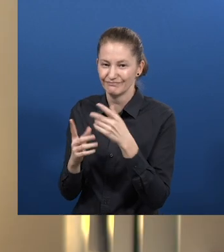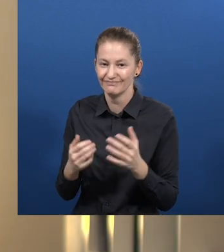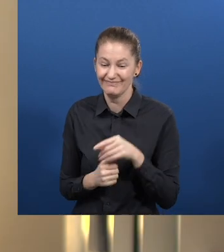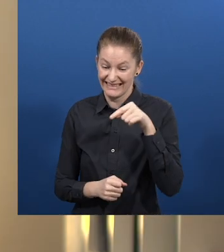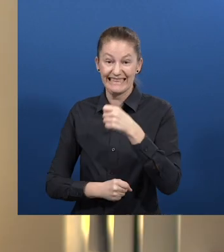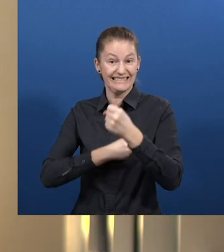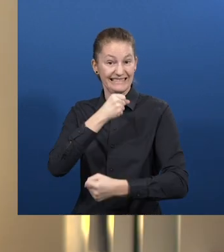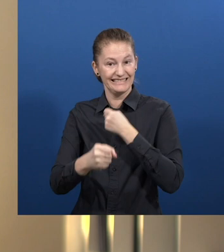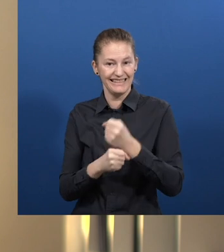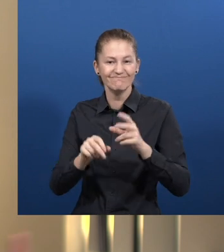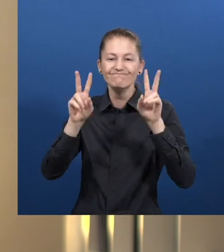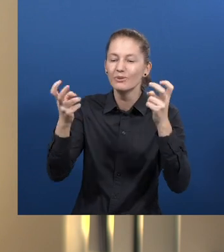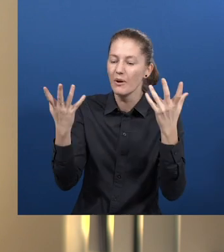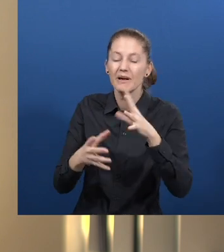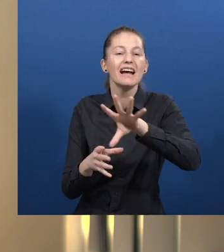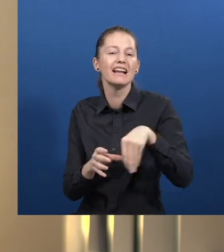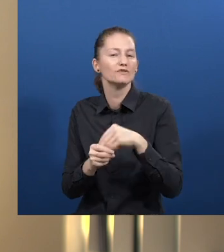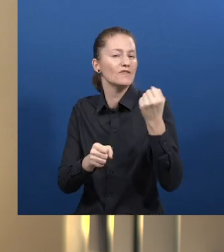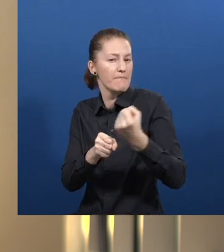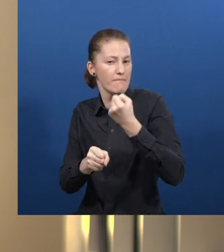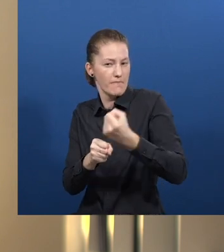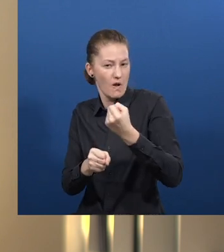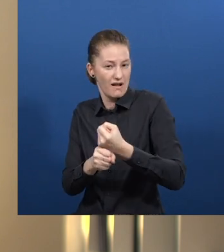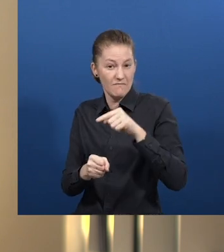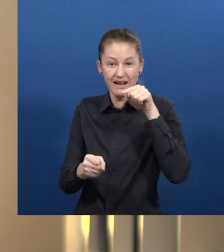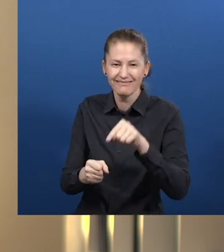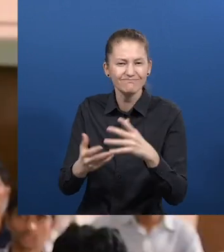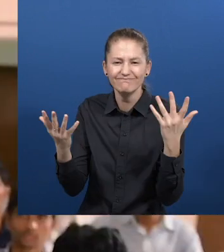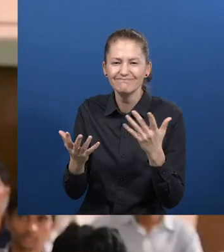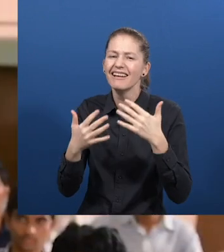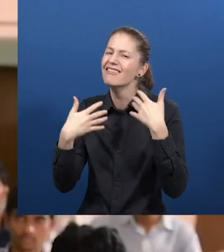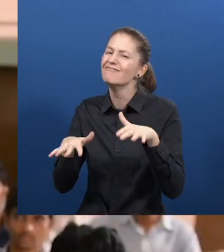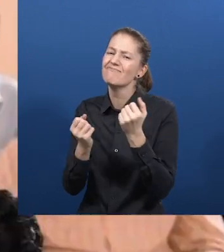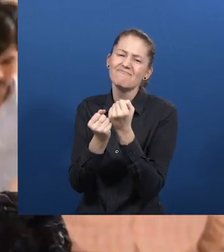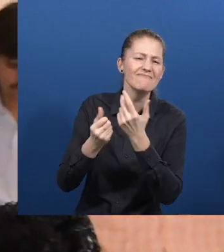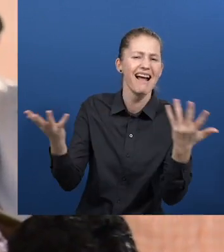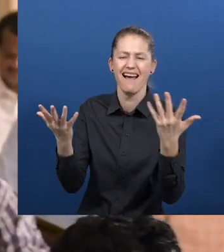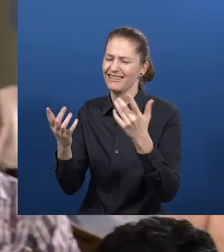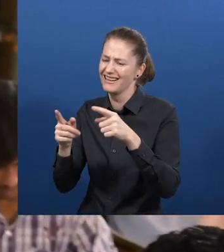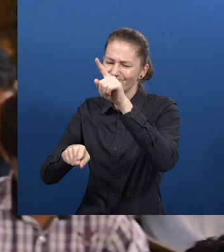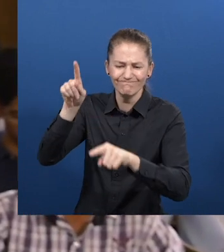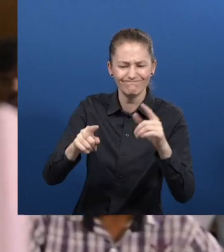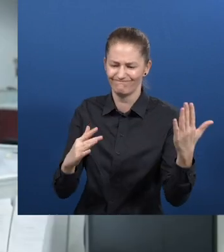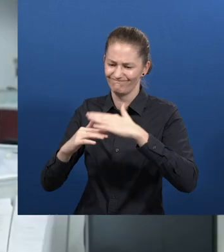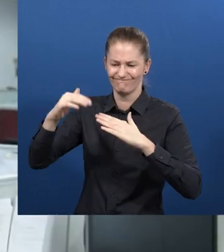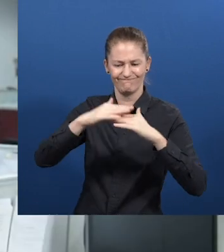So obviously they're all working in very complementary ways on the topic of inclusive employment. They come from very different